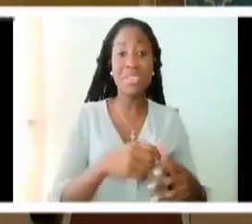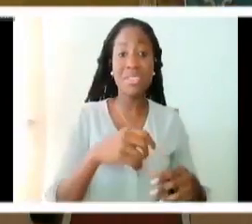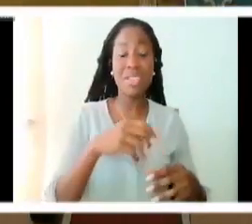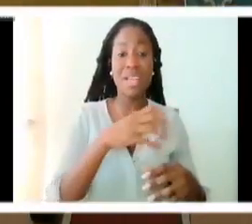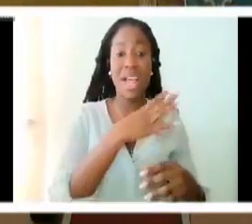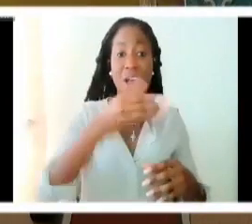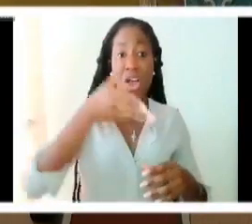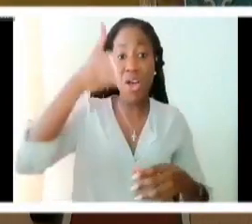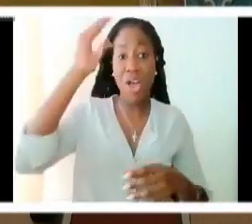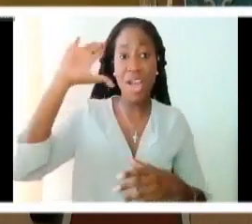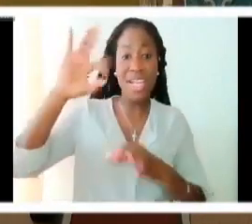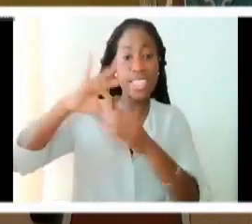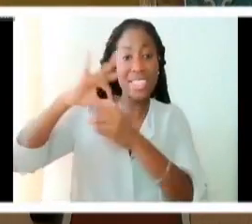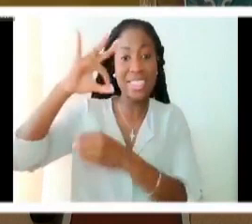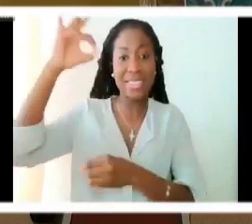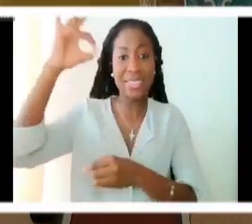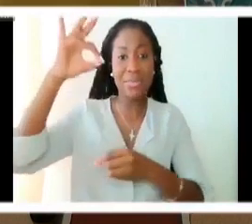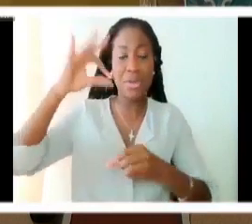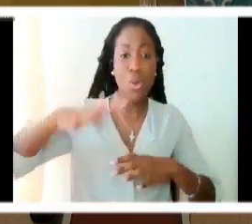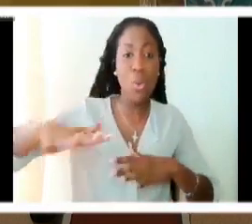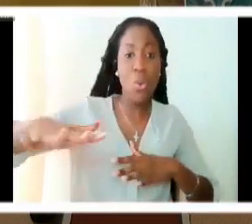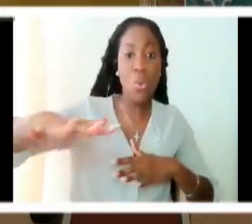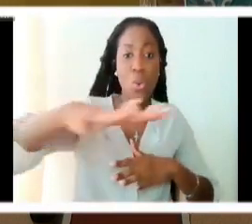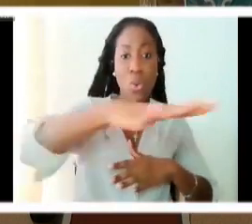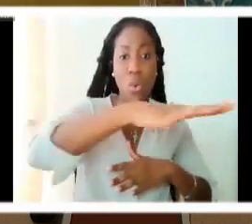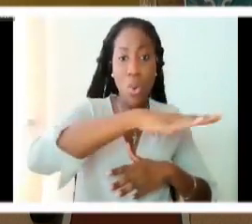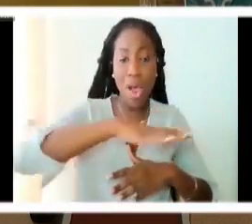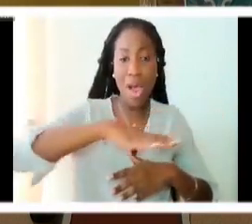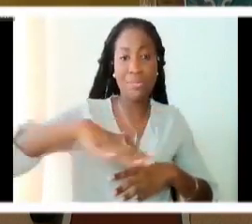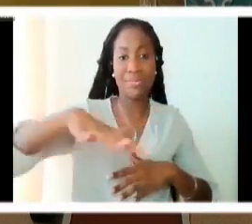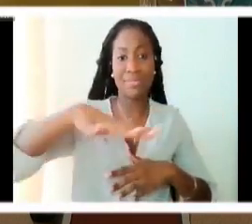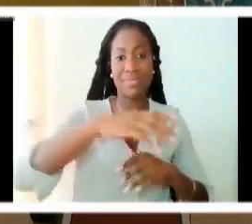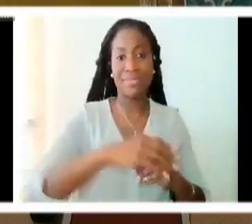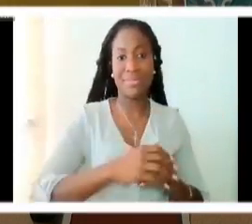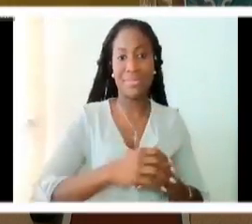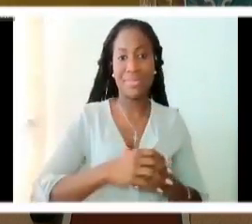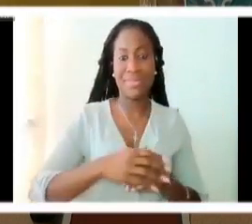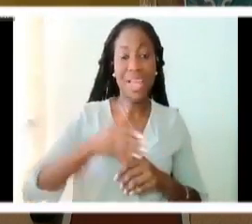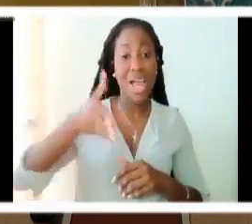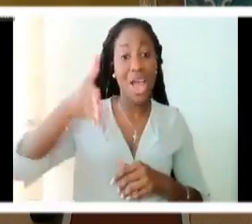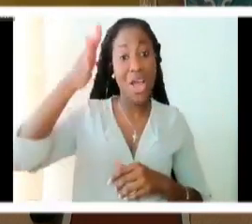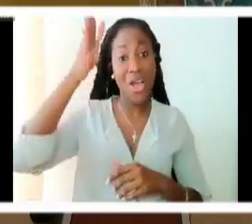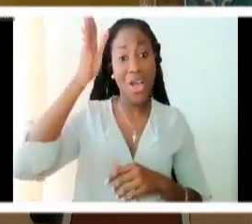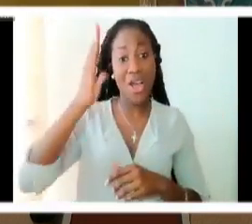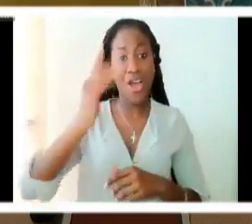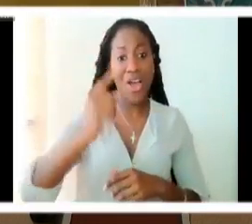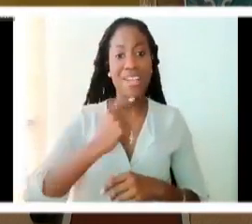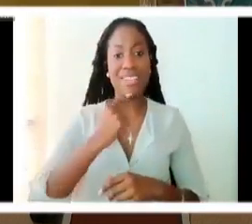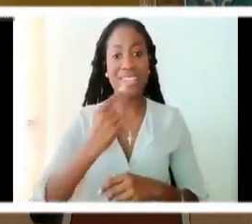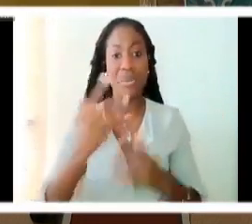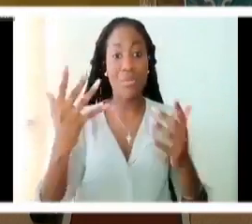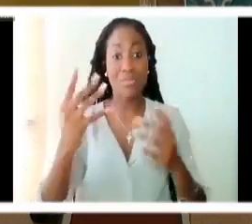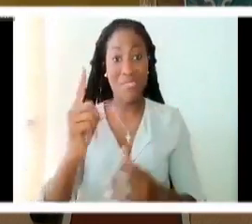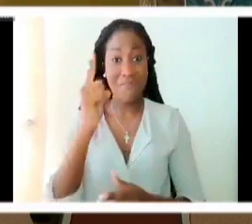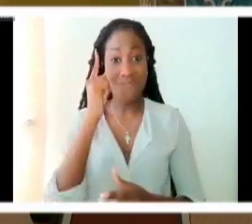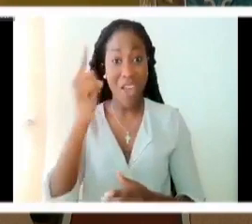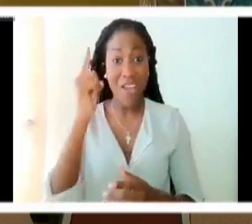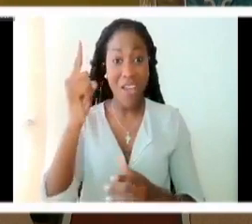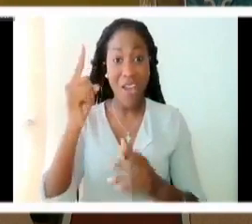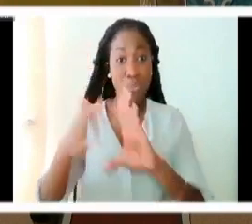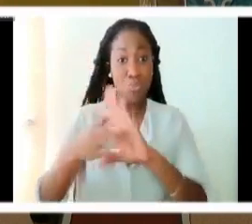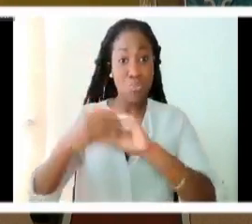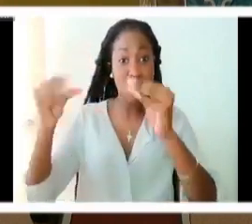over it. And God said. So from the very first chapter of the book of Genesis, we have already met